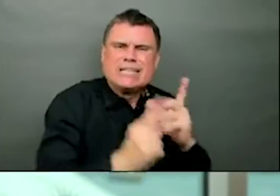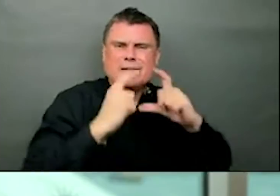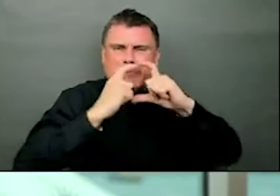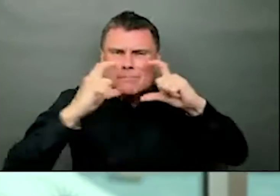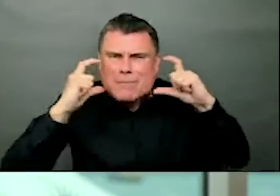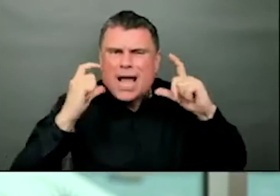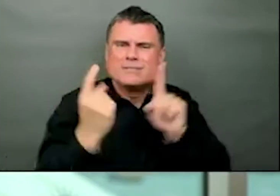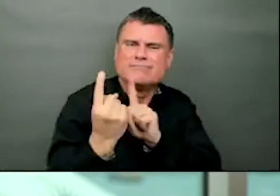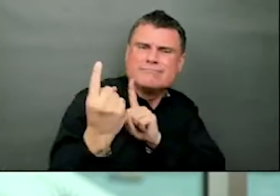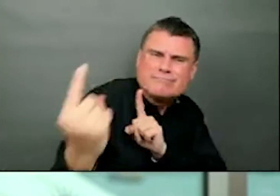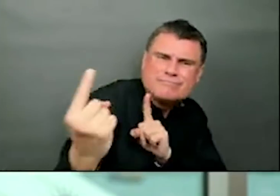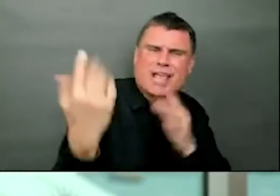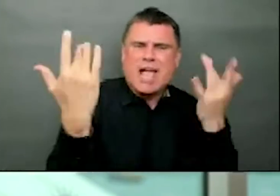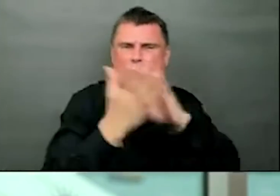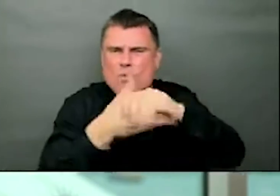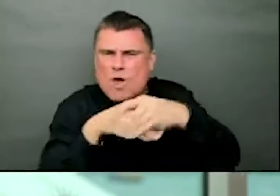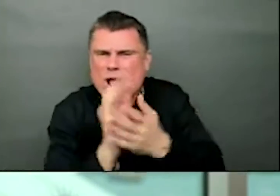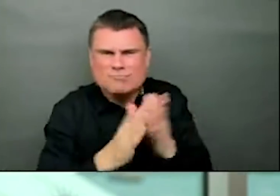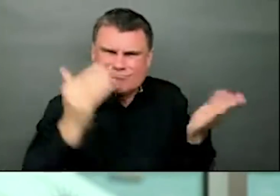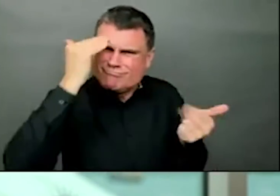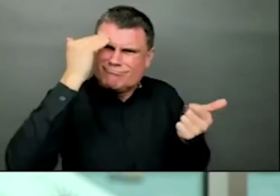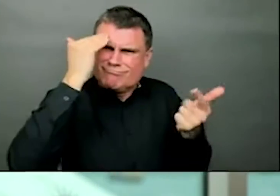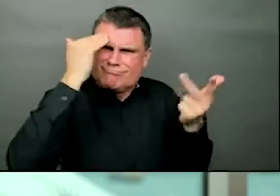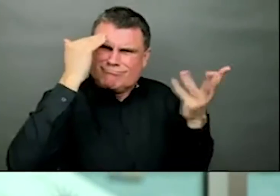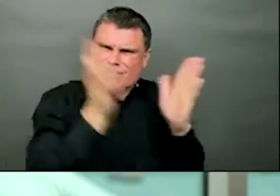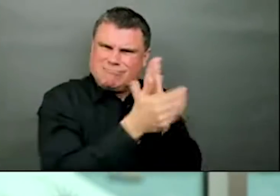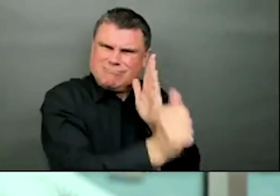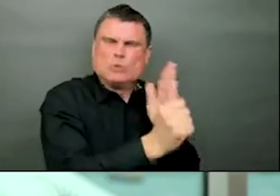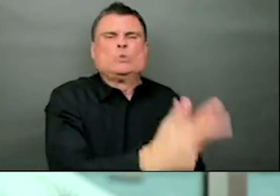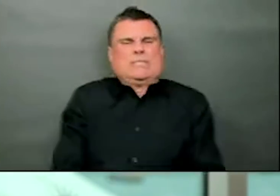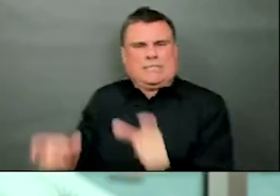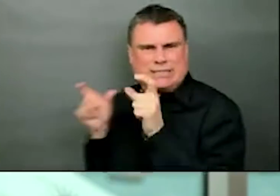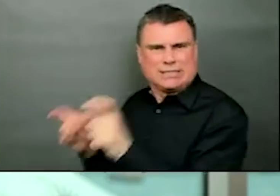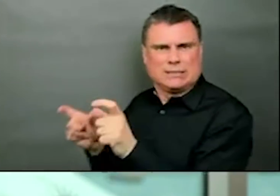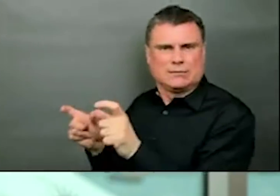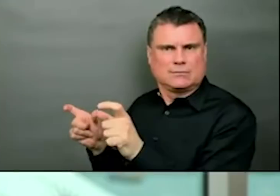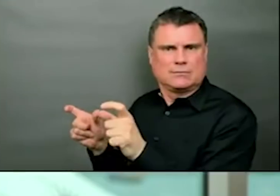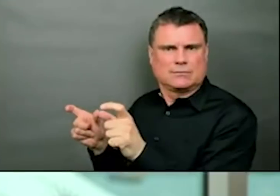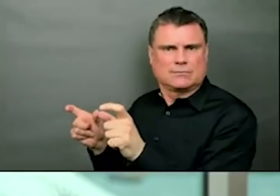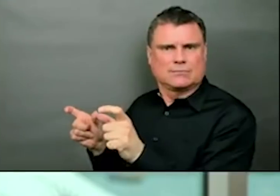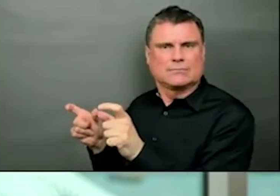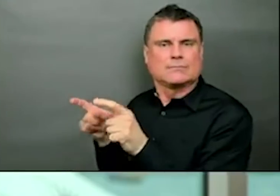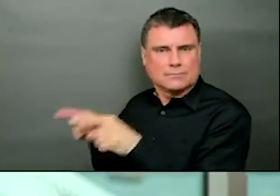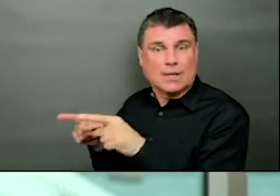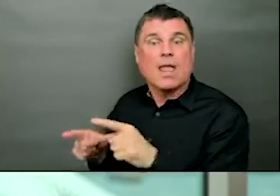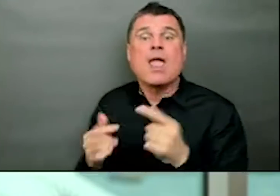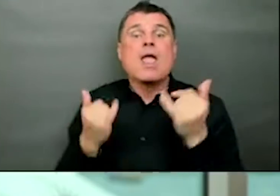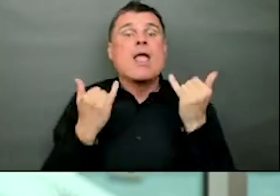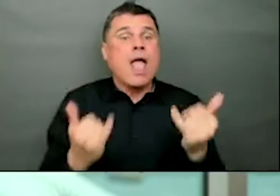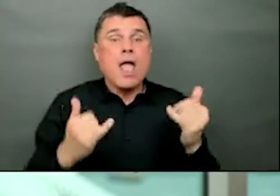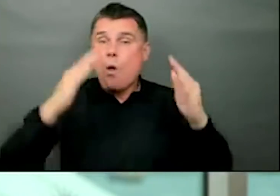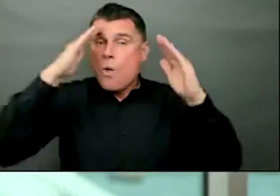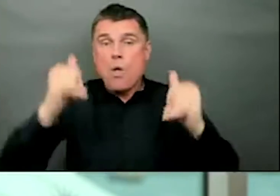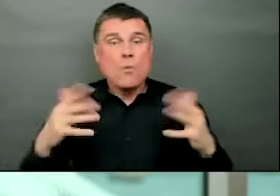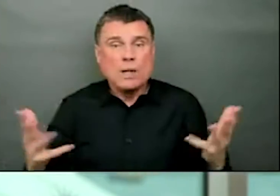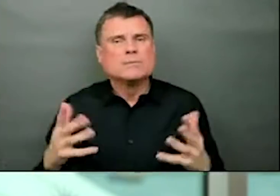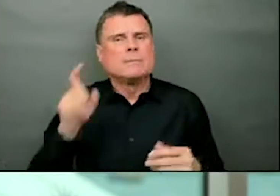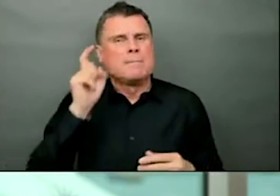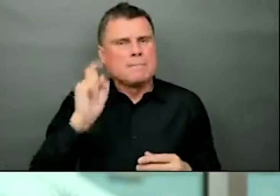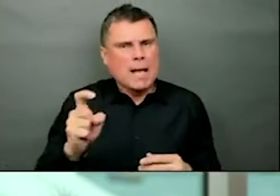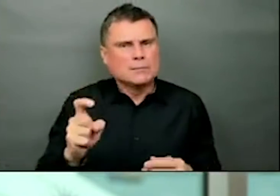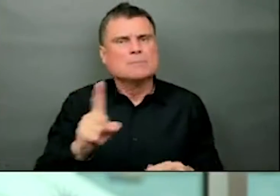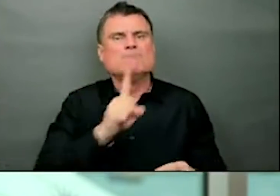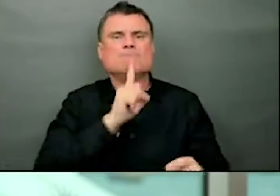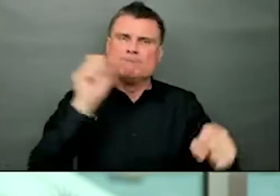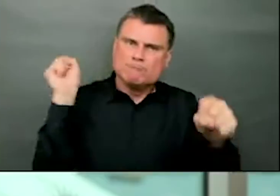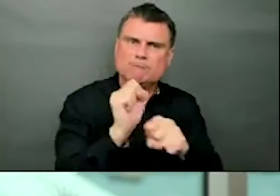uncertainty into confidence, transformed hope into reality and converted promise into achievement. We have shown that we can achieve when we are